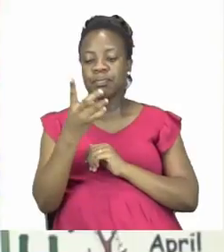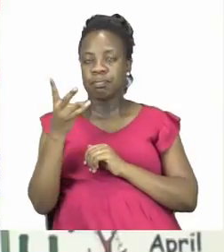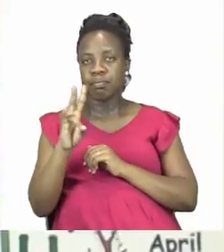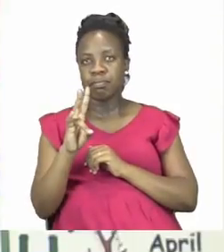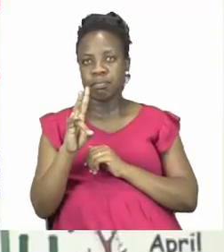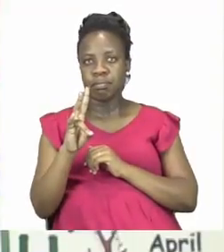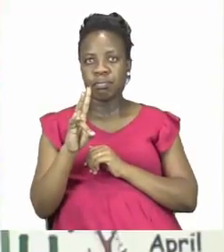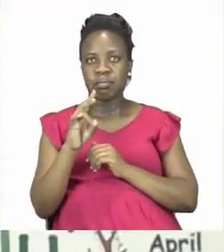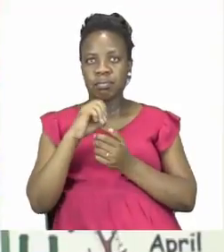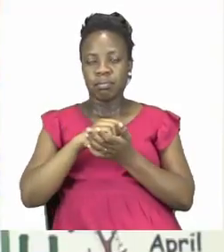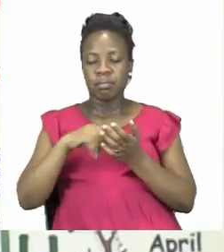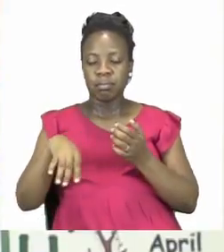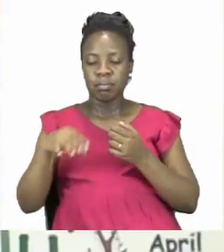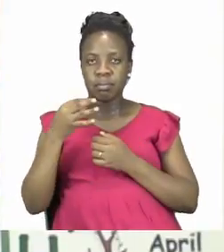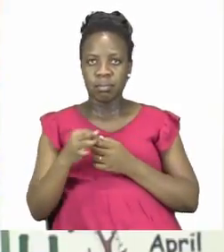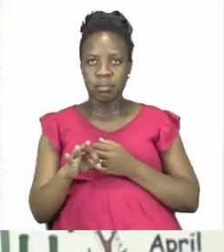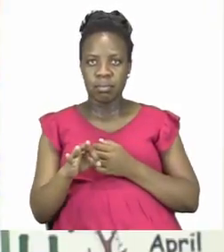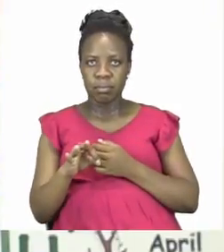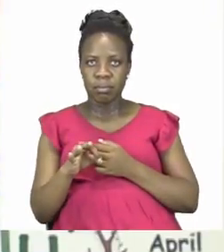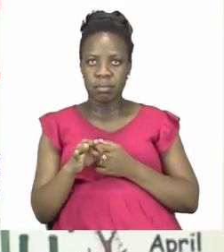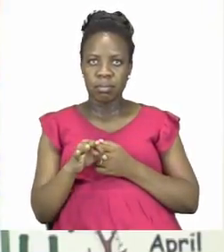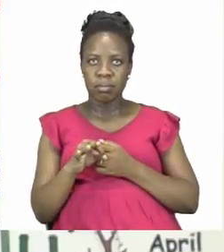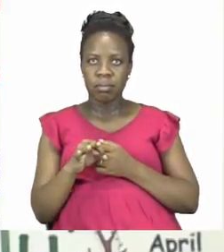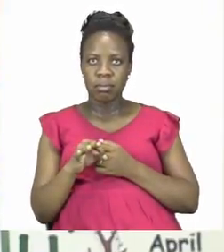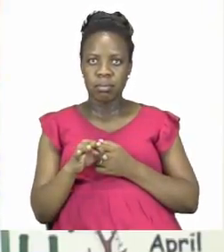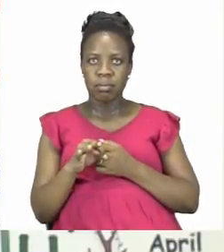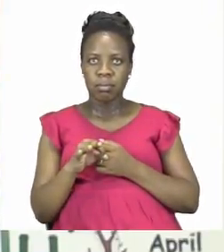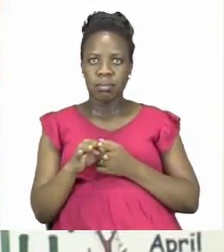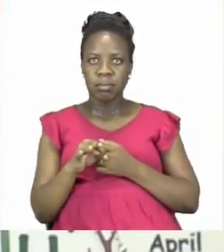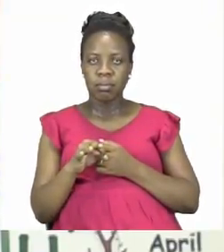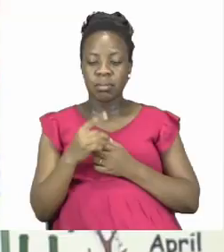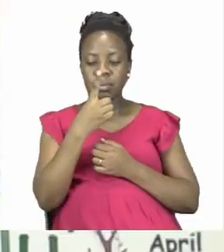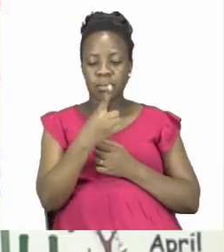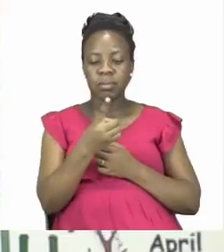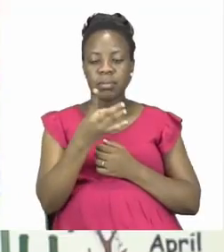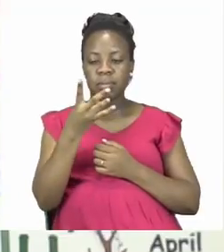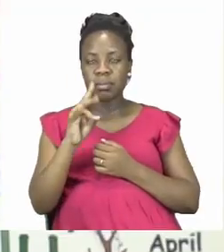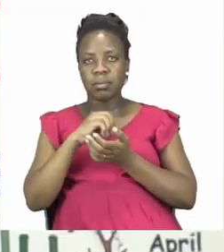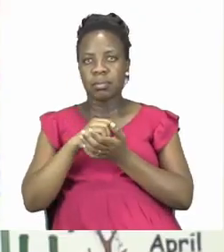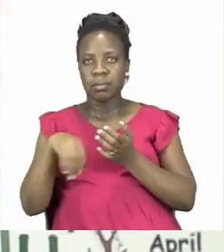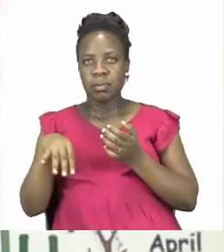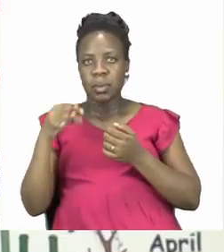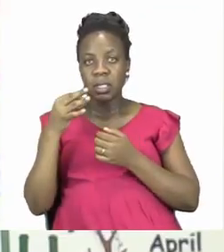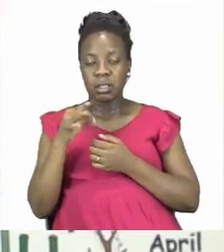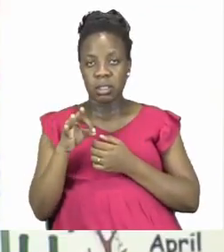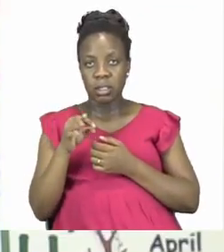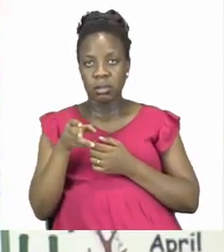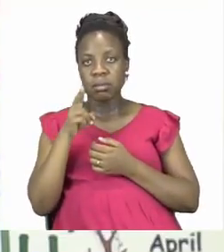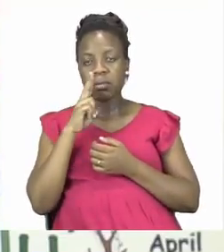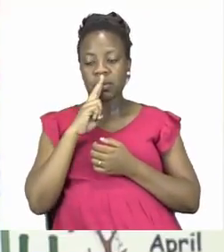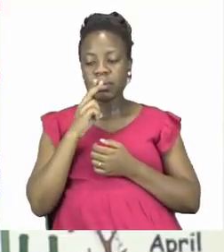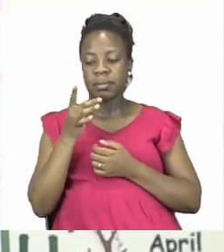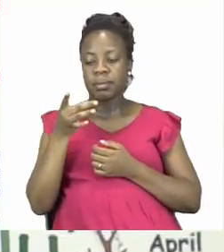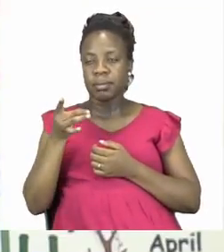minus 9. And how much is 17 minus 9? It's 8. Good job